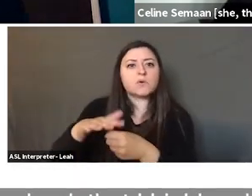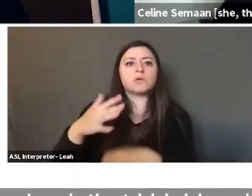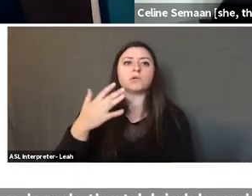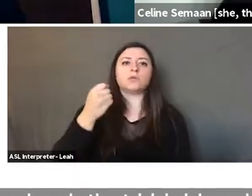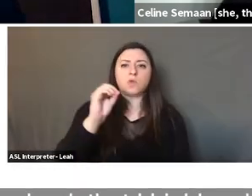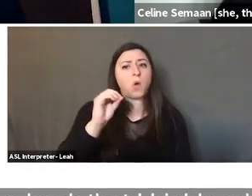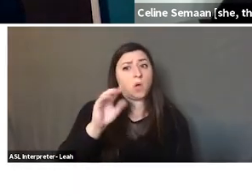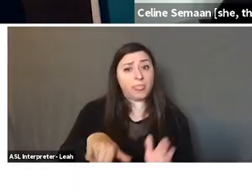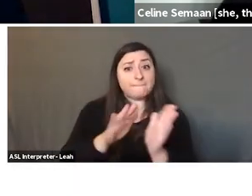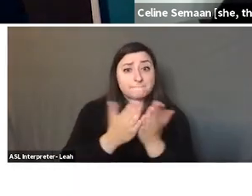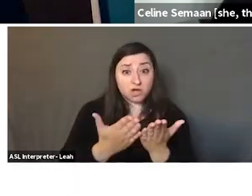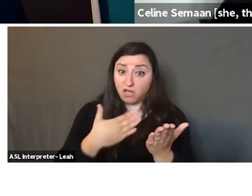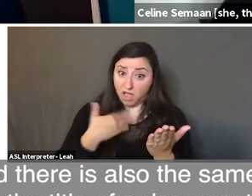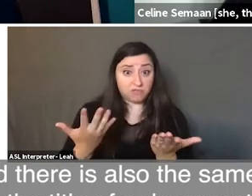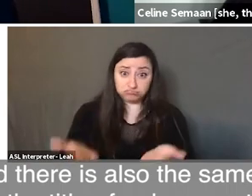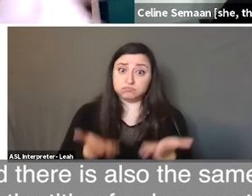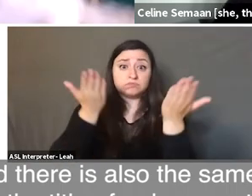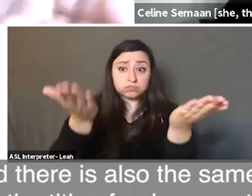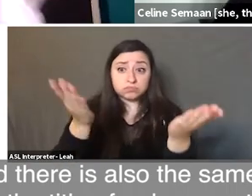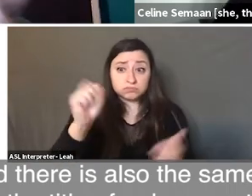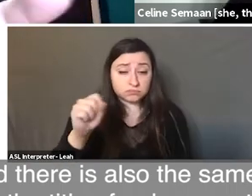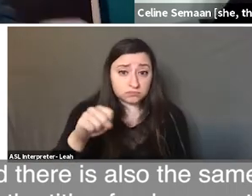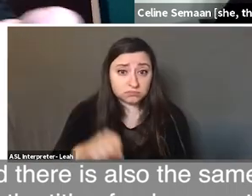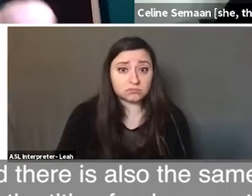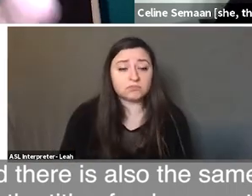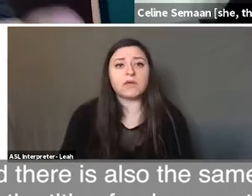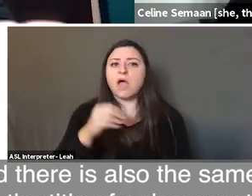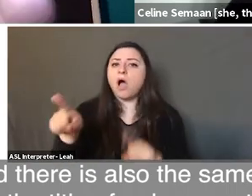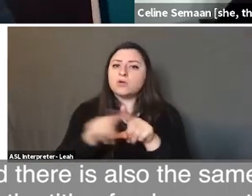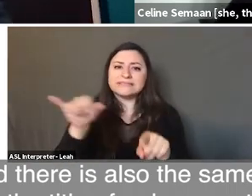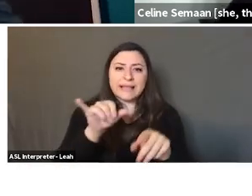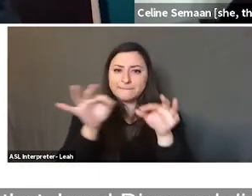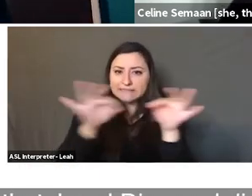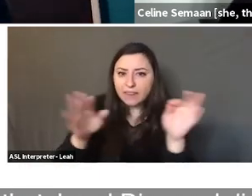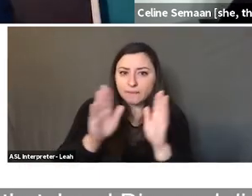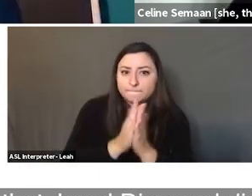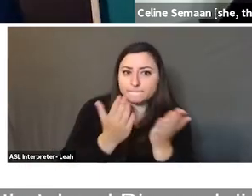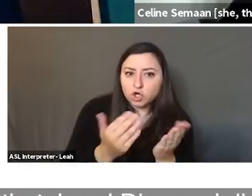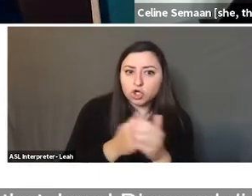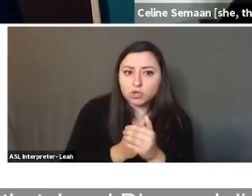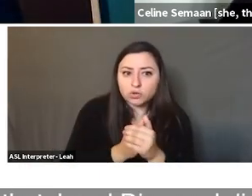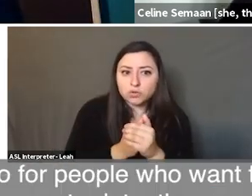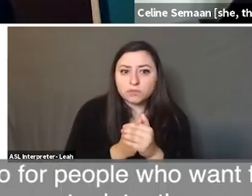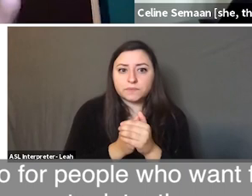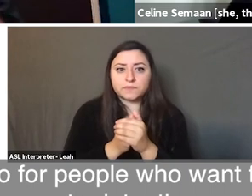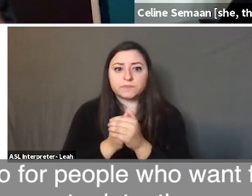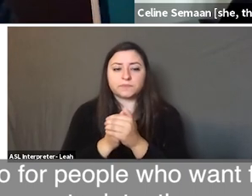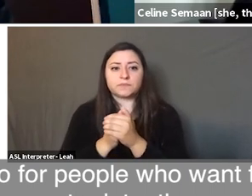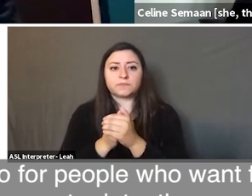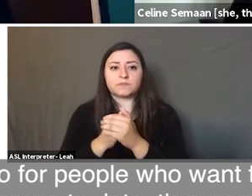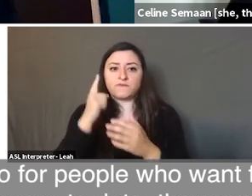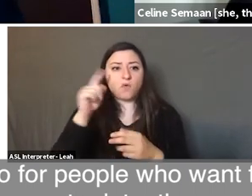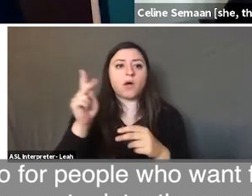I highly advise. And there is also the same title as the title of a documentary that Jared Diamond did. So for